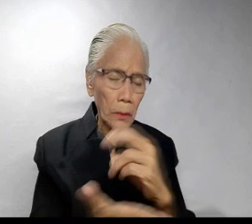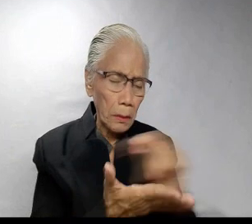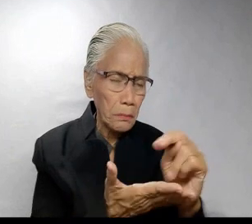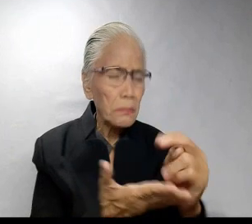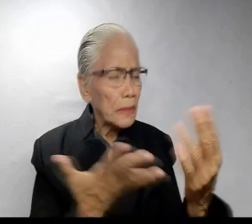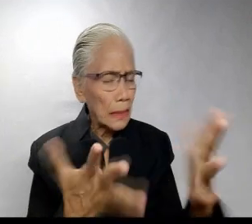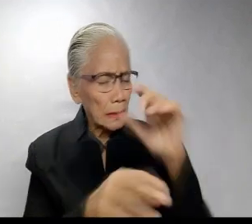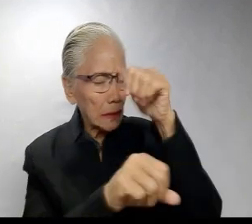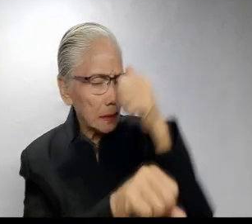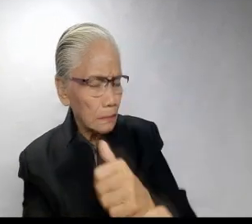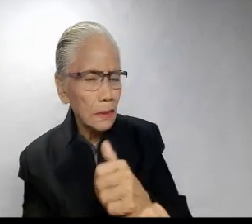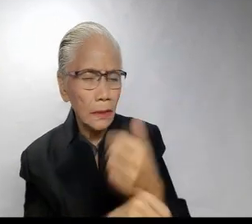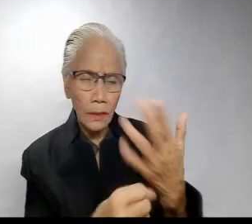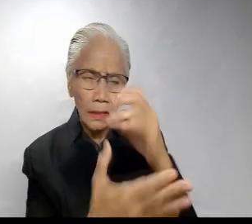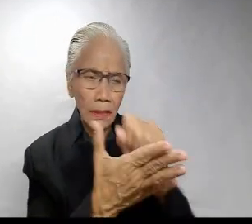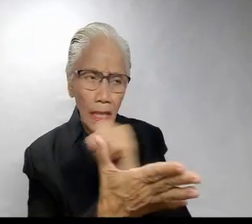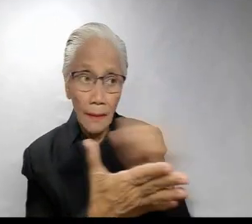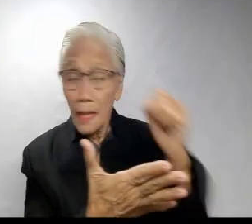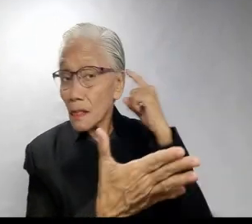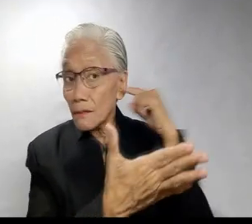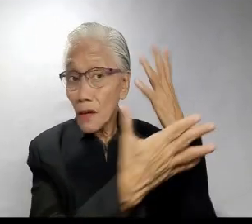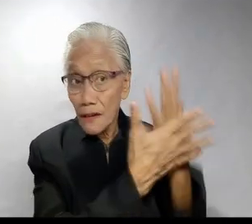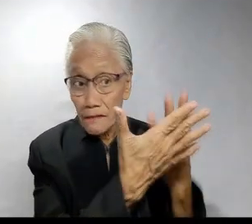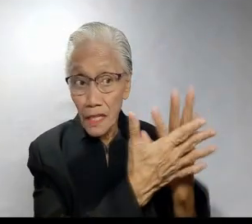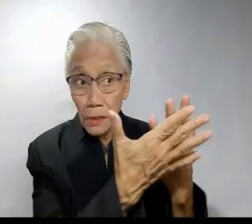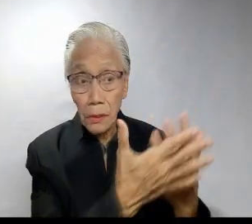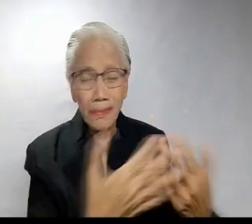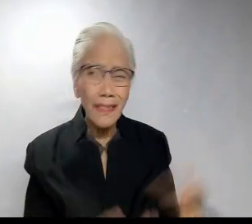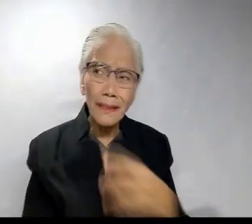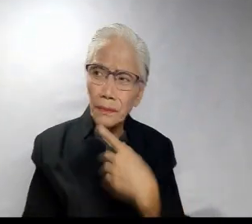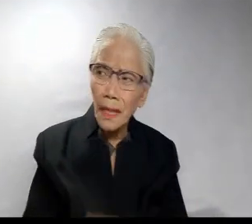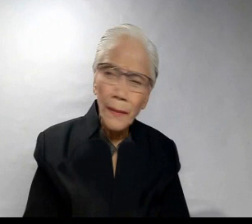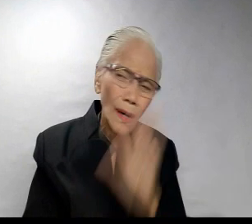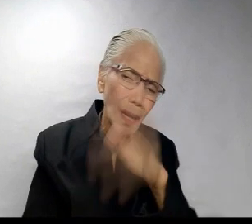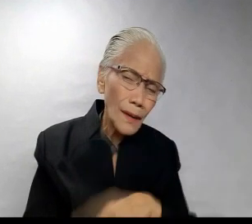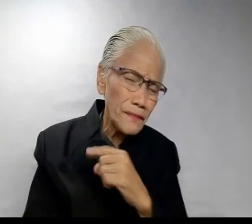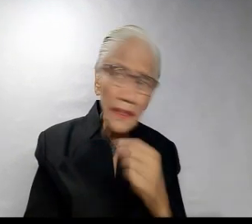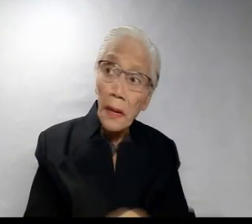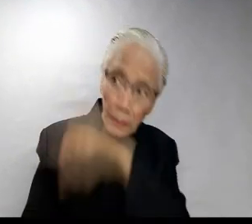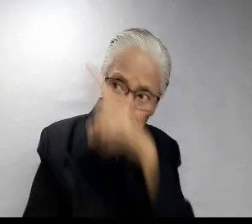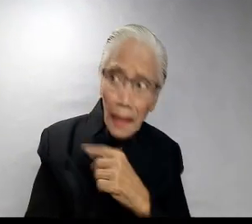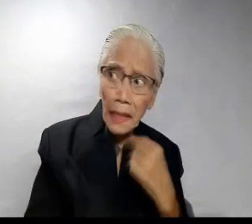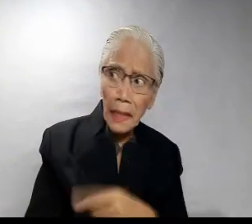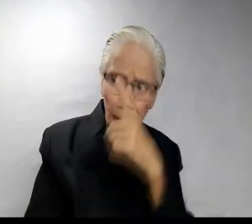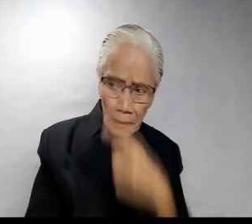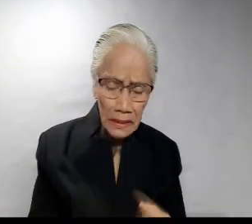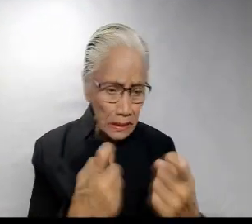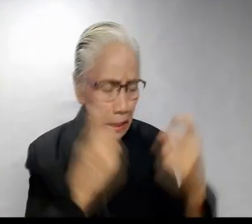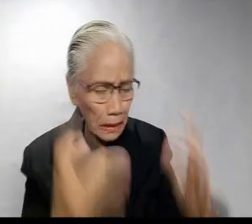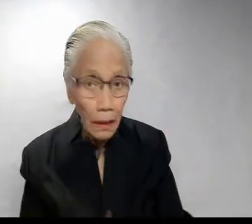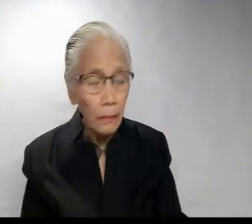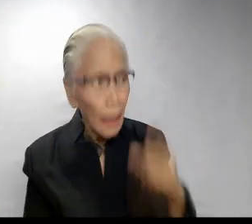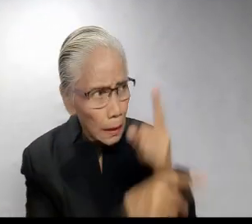yan. That is the institution of the sacrament of confession. Eh Father, makasalaran din